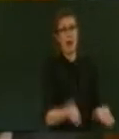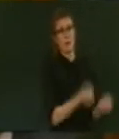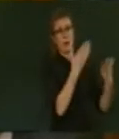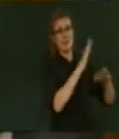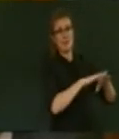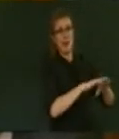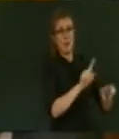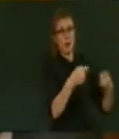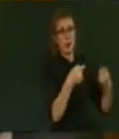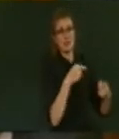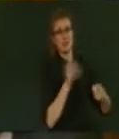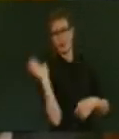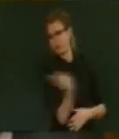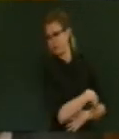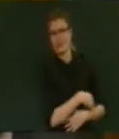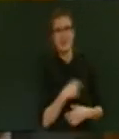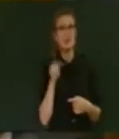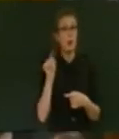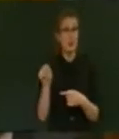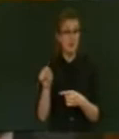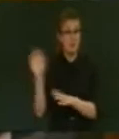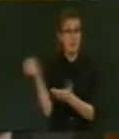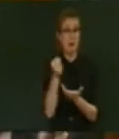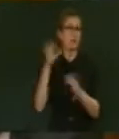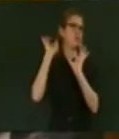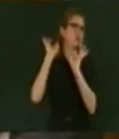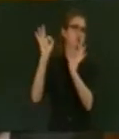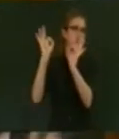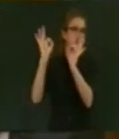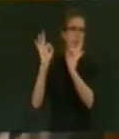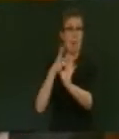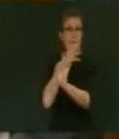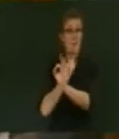outstanding Budget delivered by a man we're lucky to have.